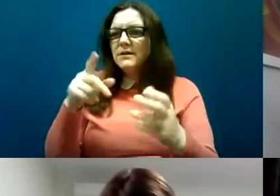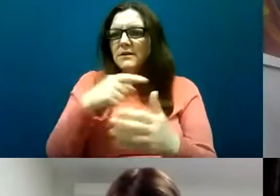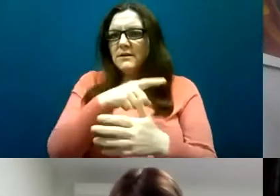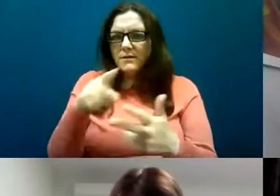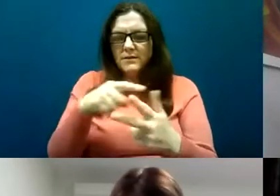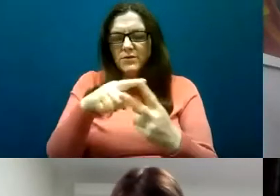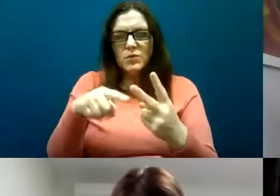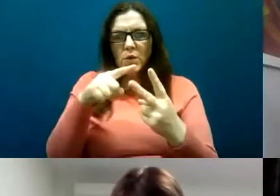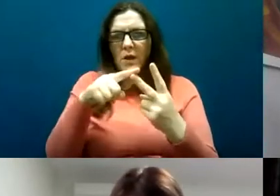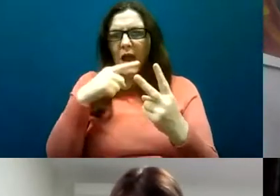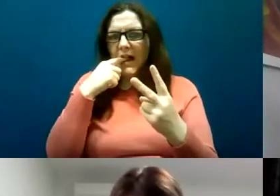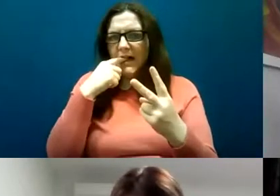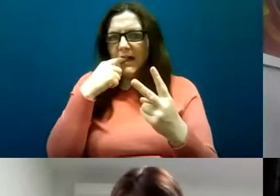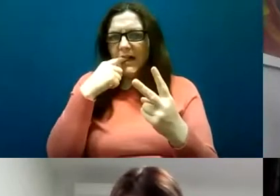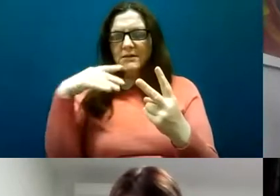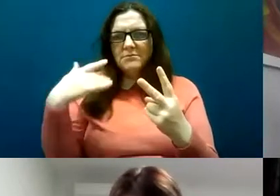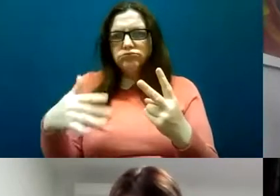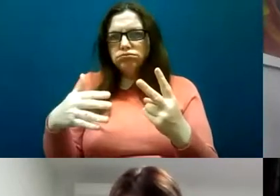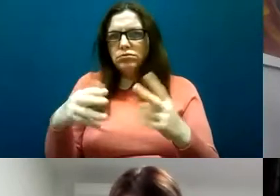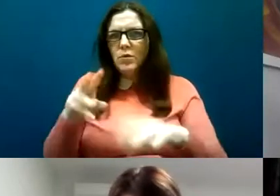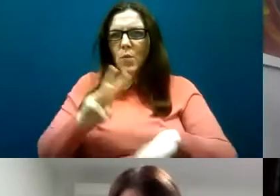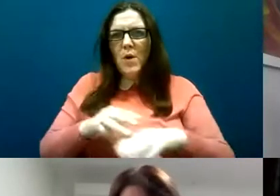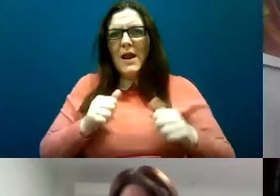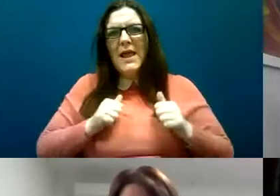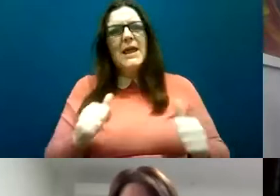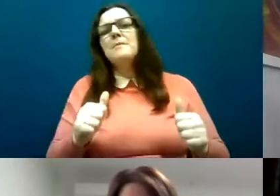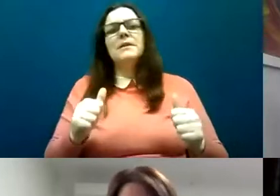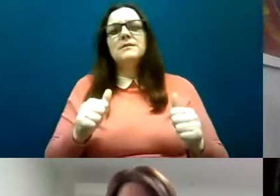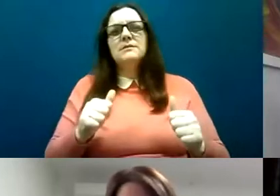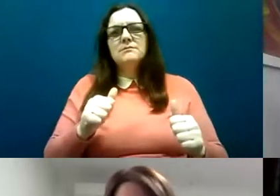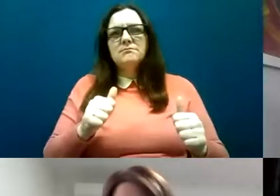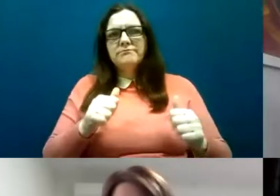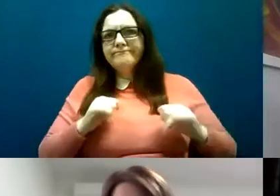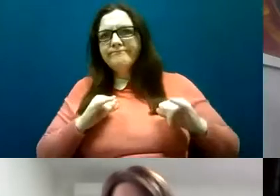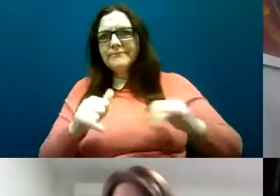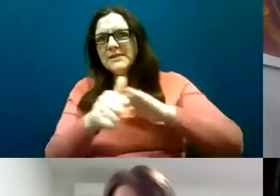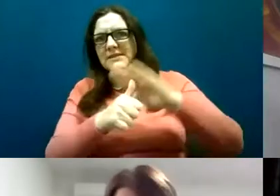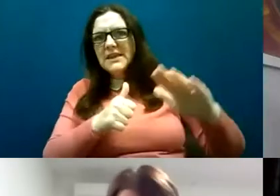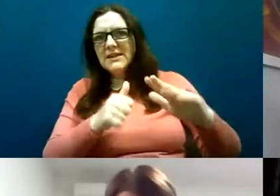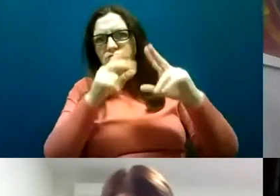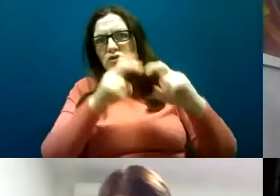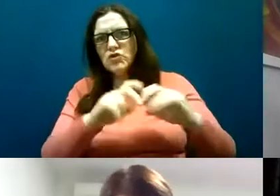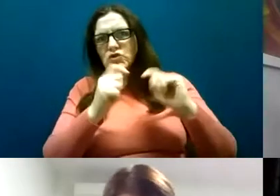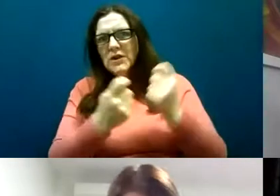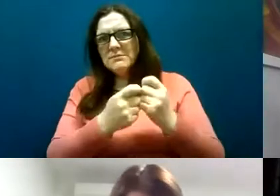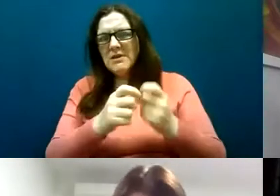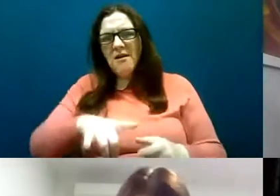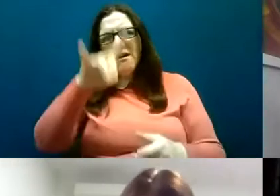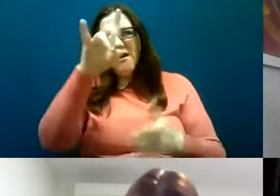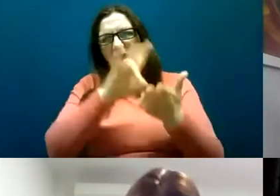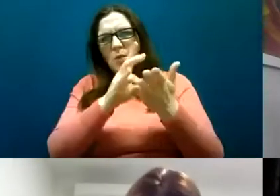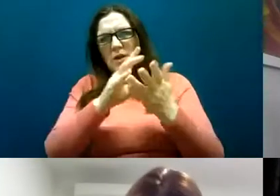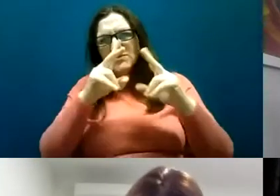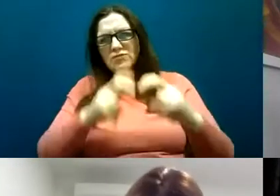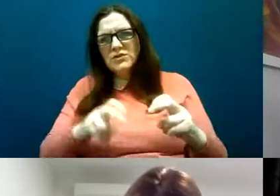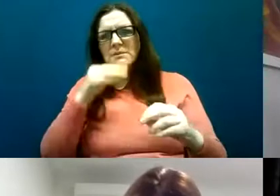highly competent research teams and from really high quality research to